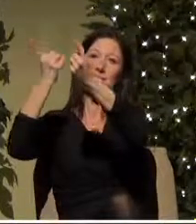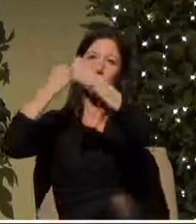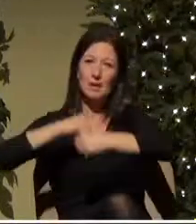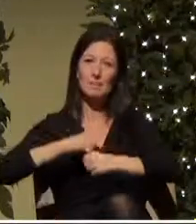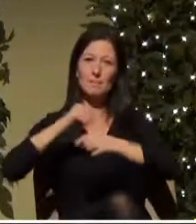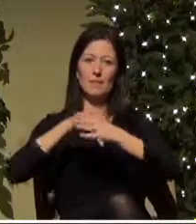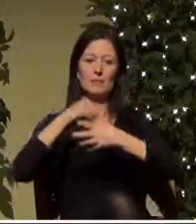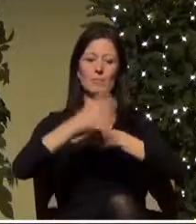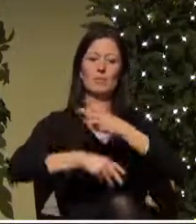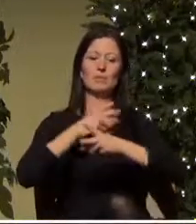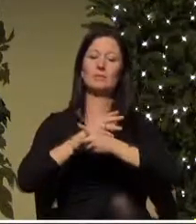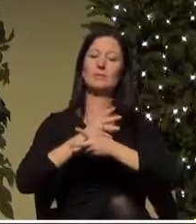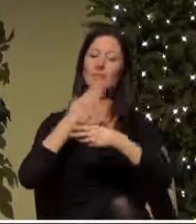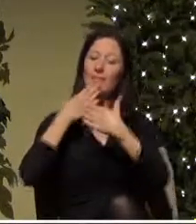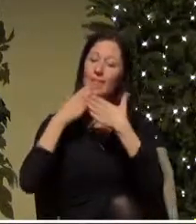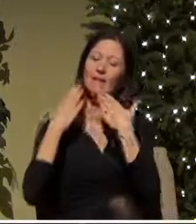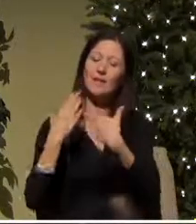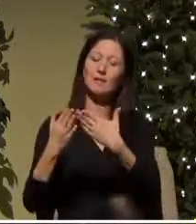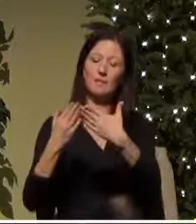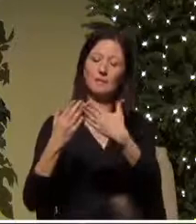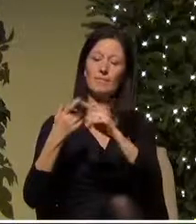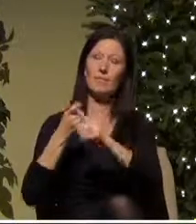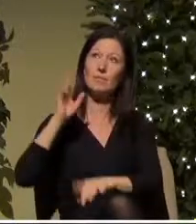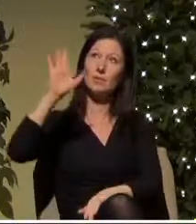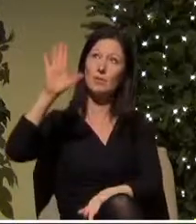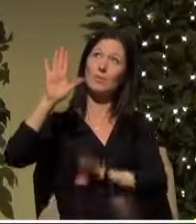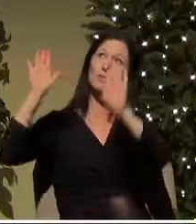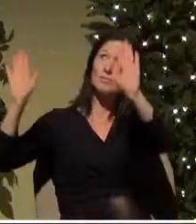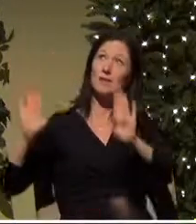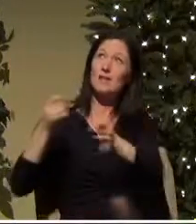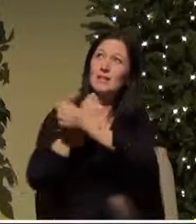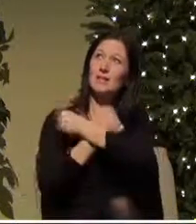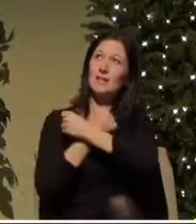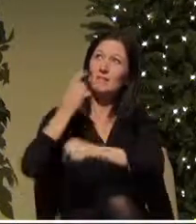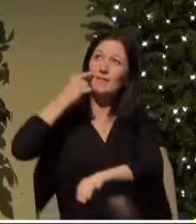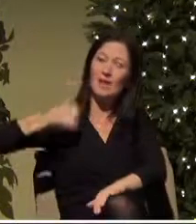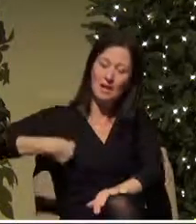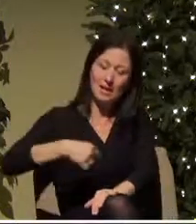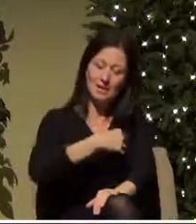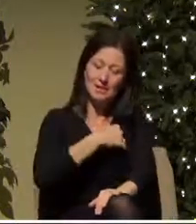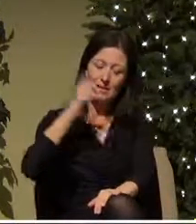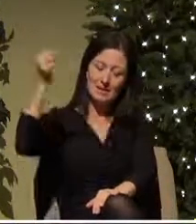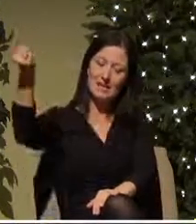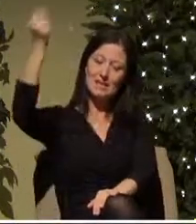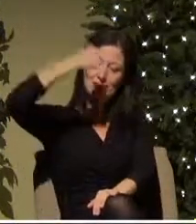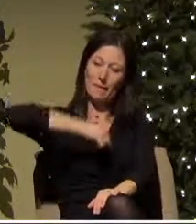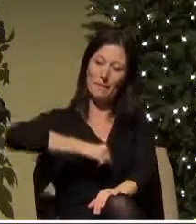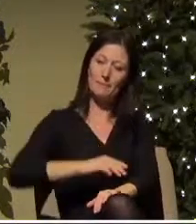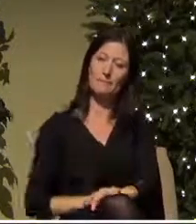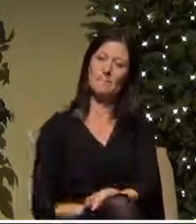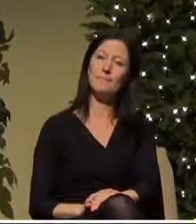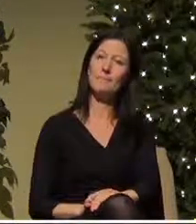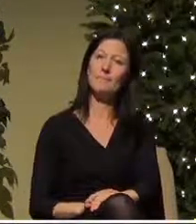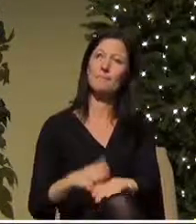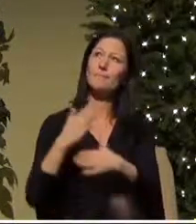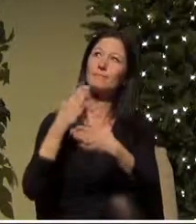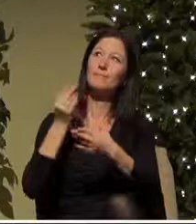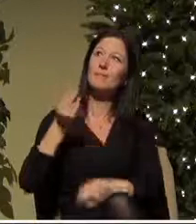thanks that he came out of your great love for us we give you thanks that he came to Mary and Joseph